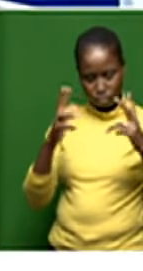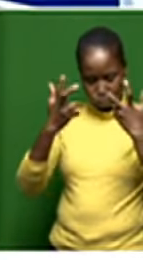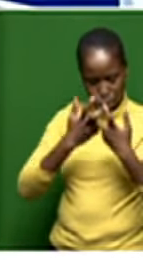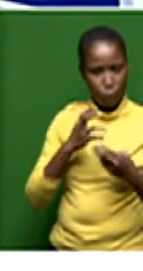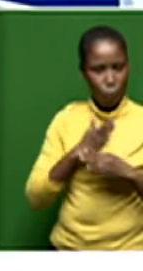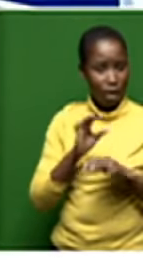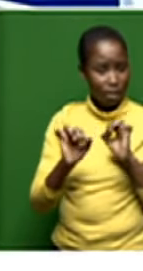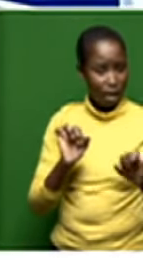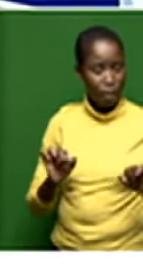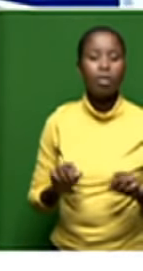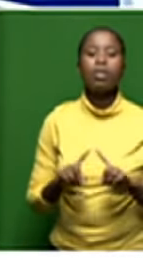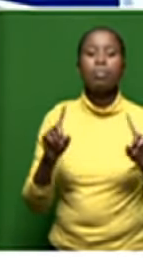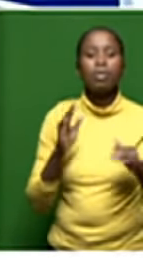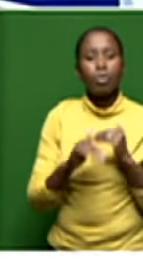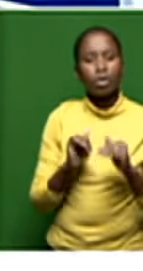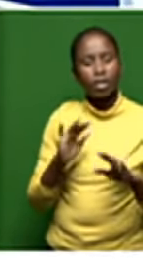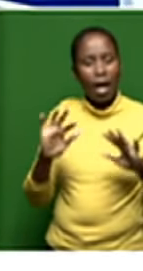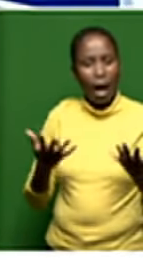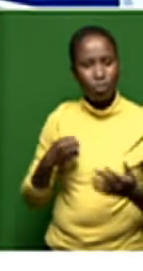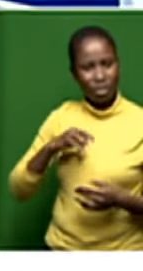the staffing process has been dealt with